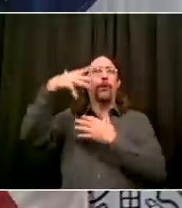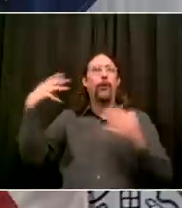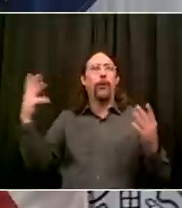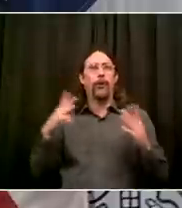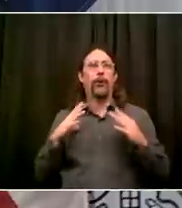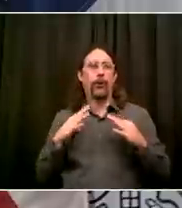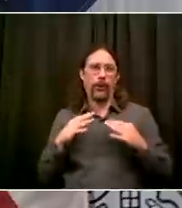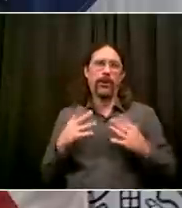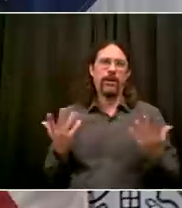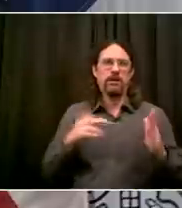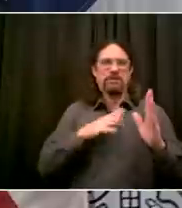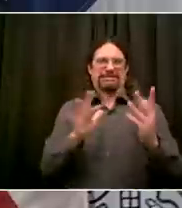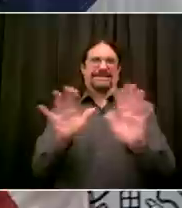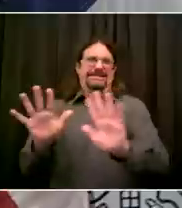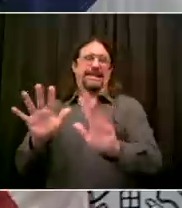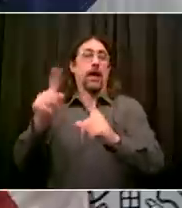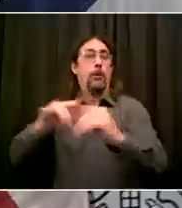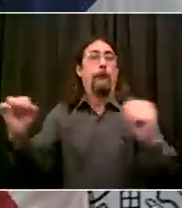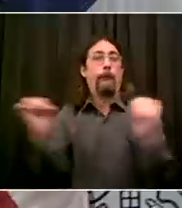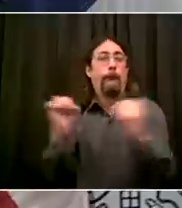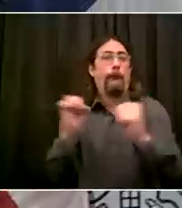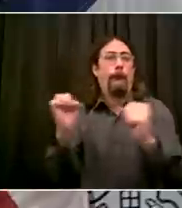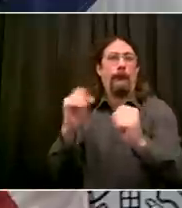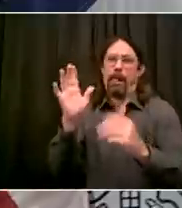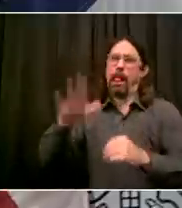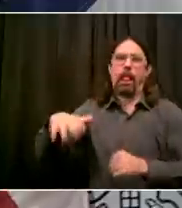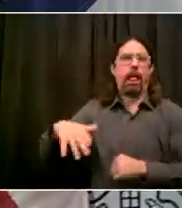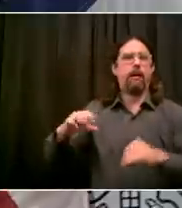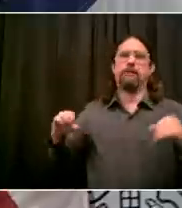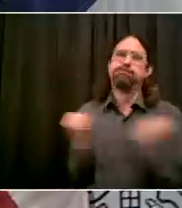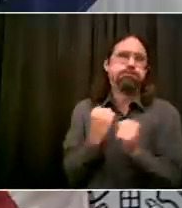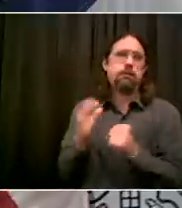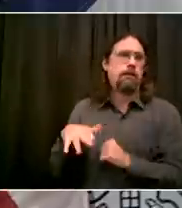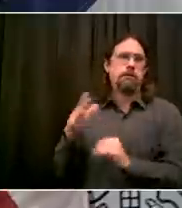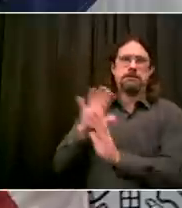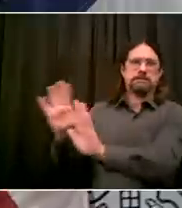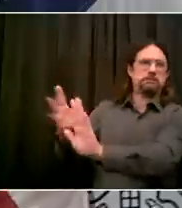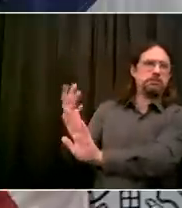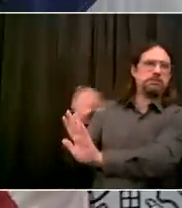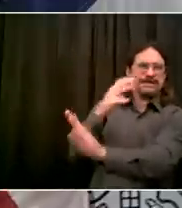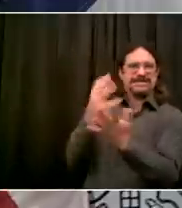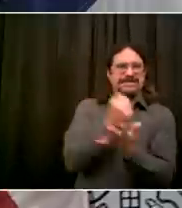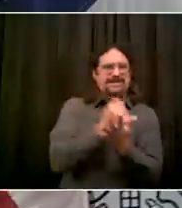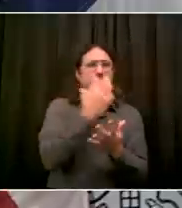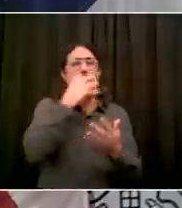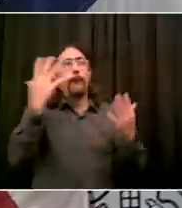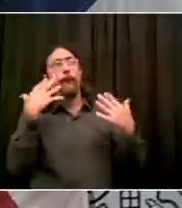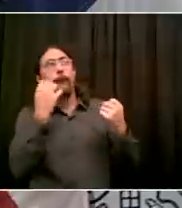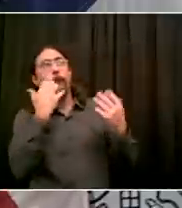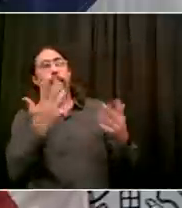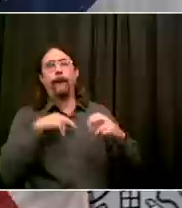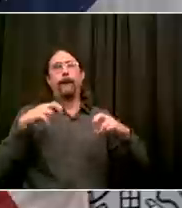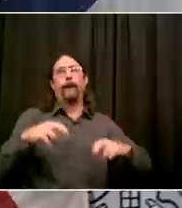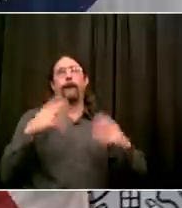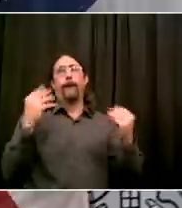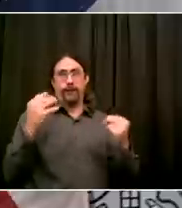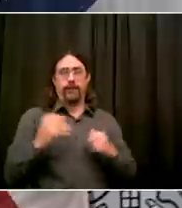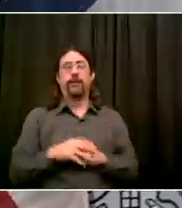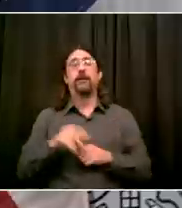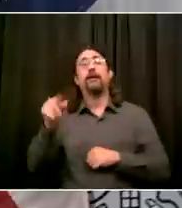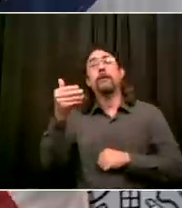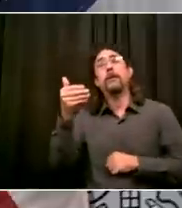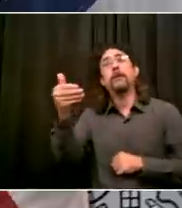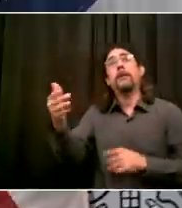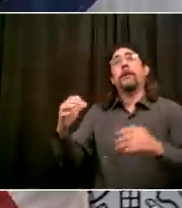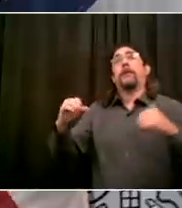I'd say it to all New Yorkers, if you have the resources, please get out there and support our restaurant industry today. Whether it's outdoor or indoor, get out there and